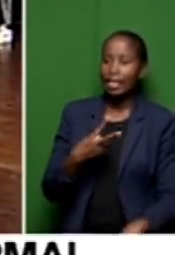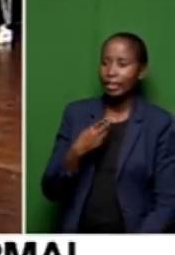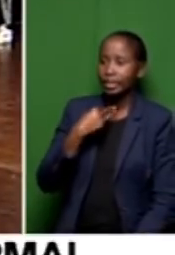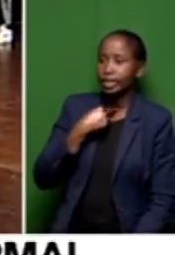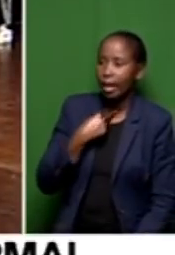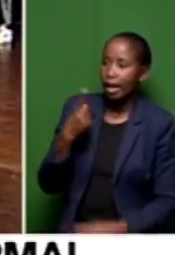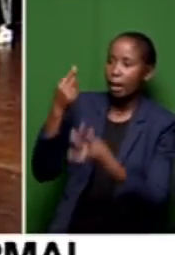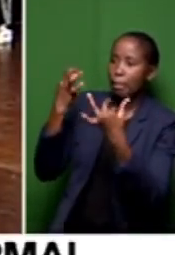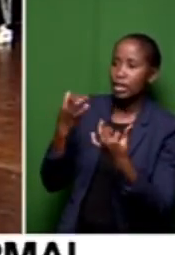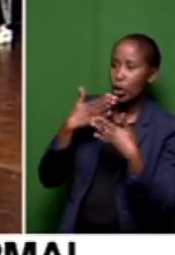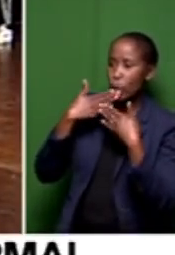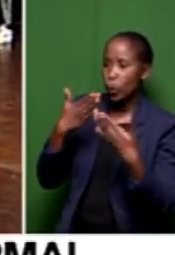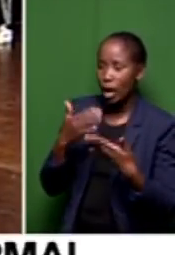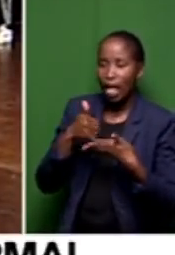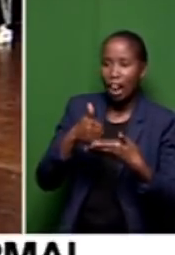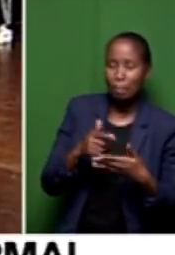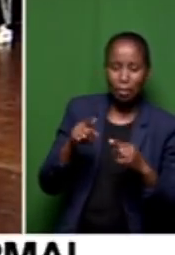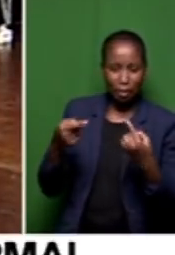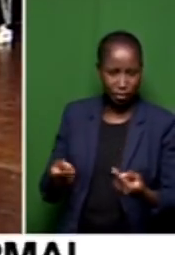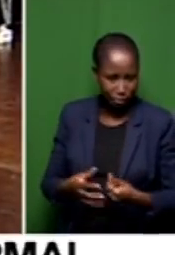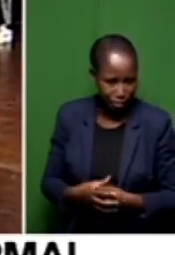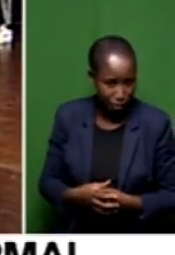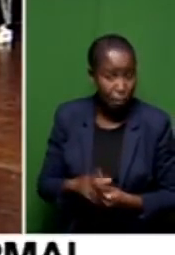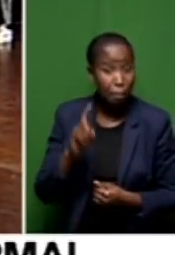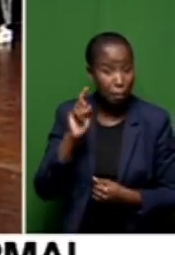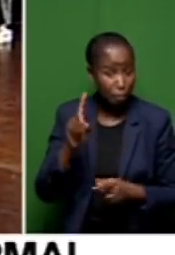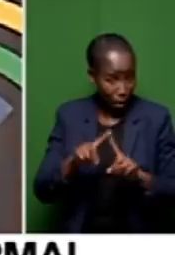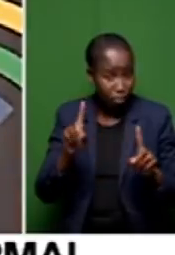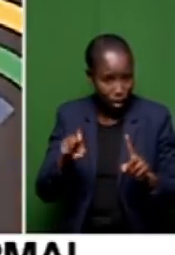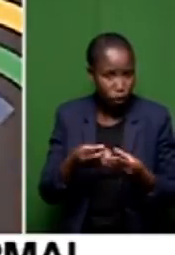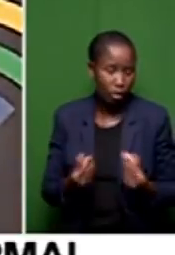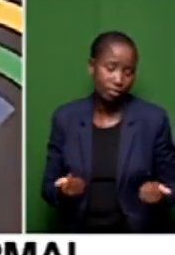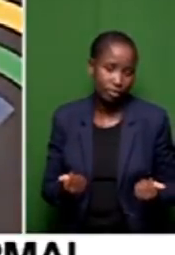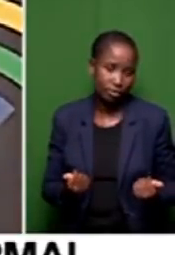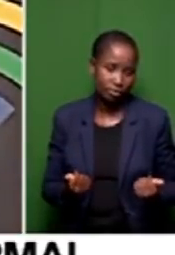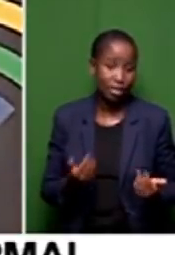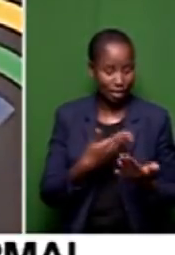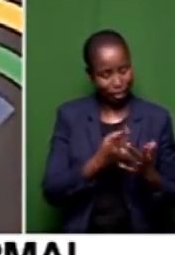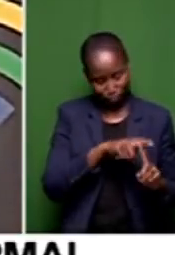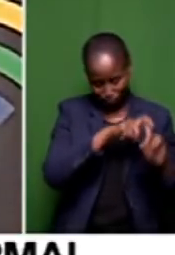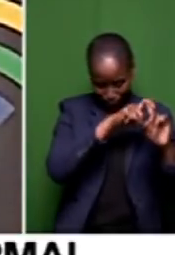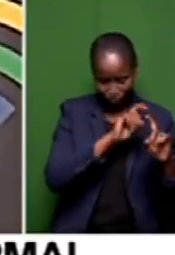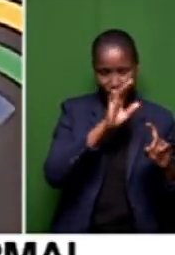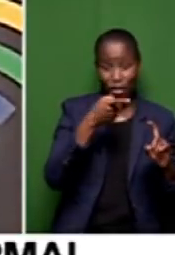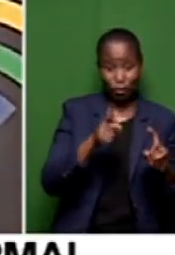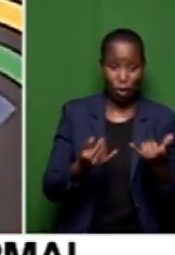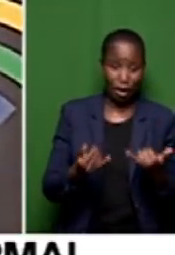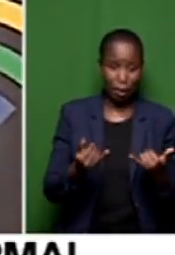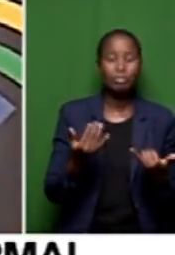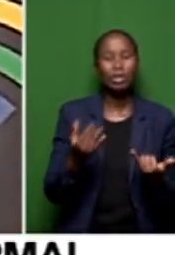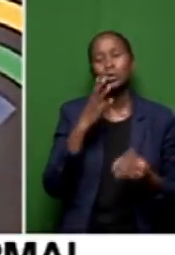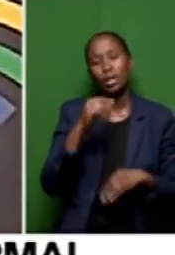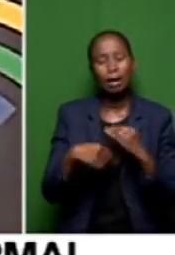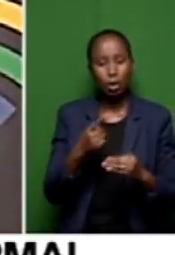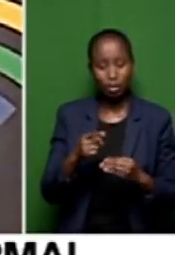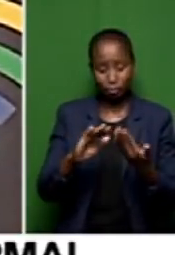have planned for, ultimately, need to deal with them. But let's park them, just for the time being. And let's talk to the